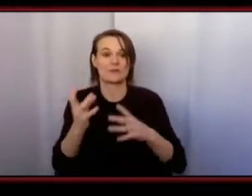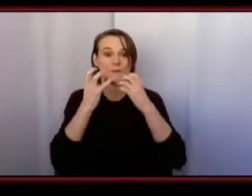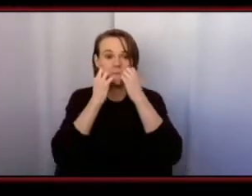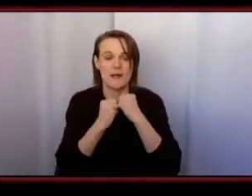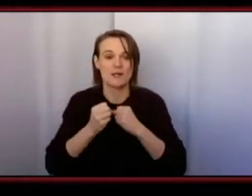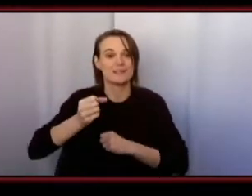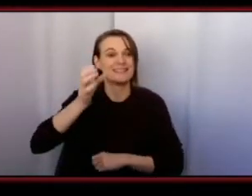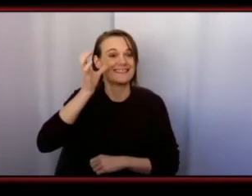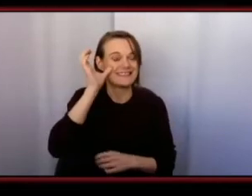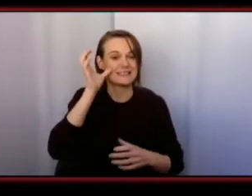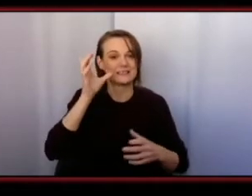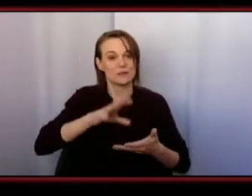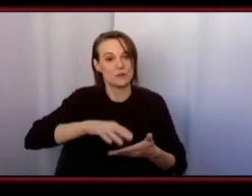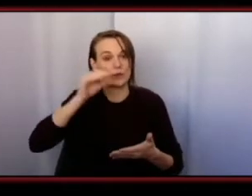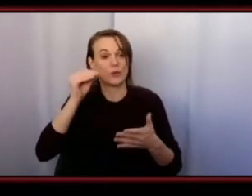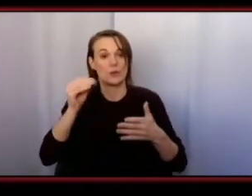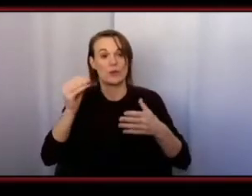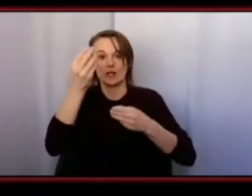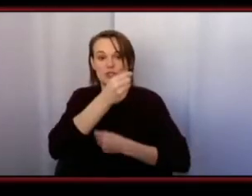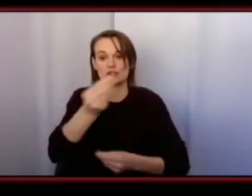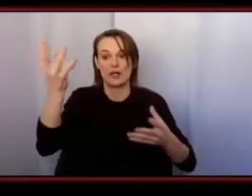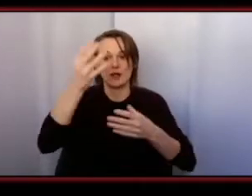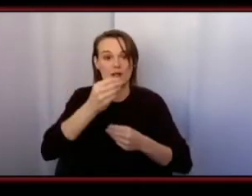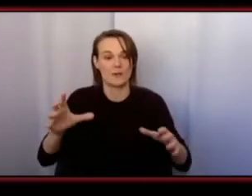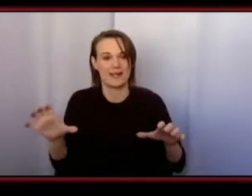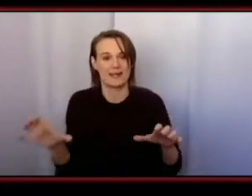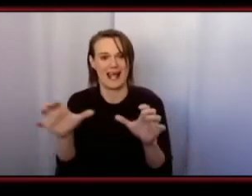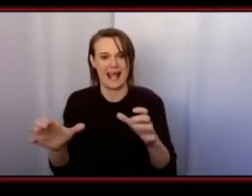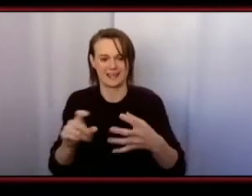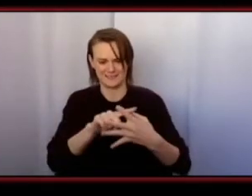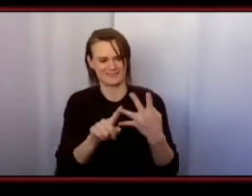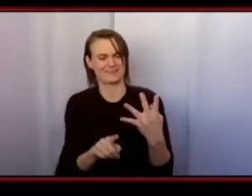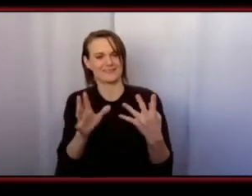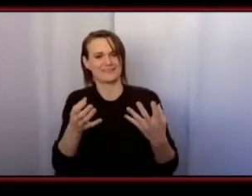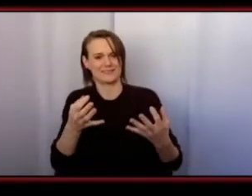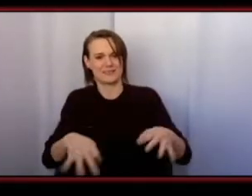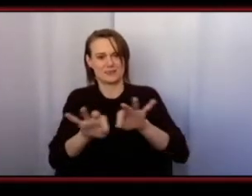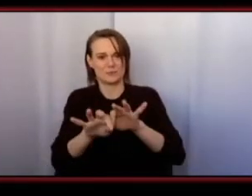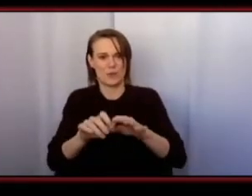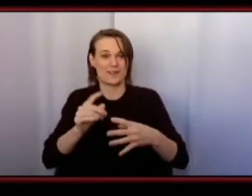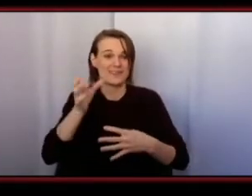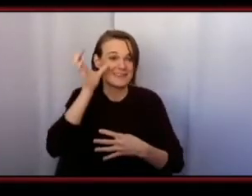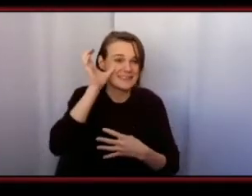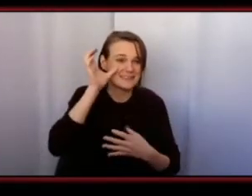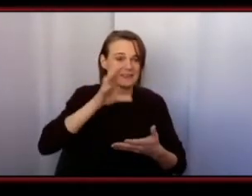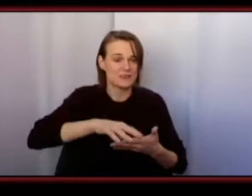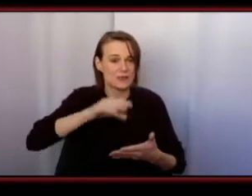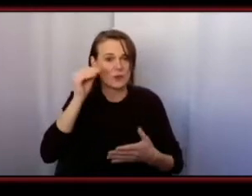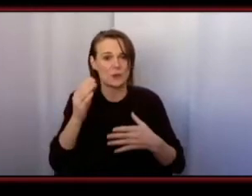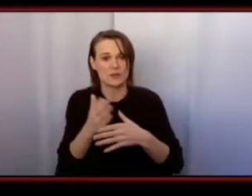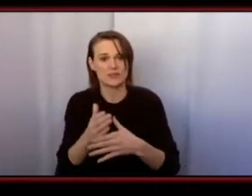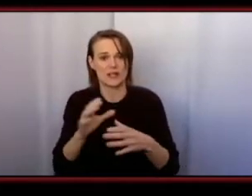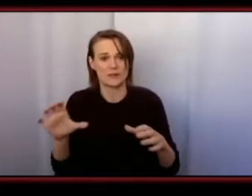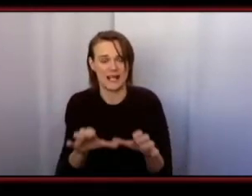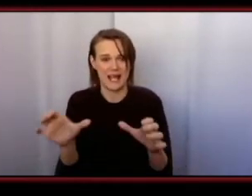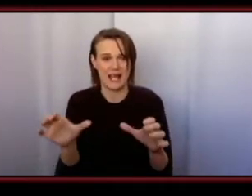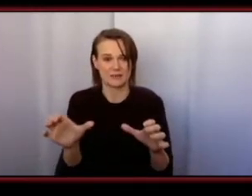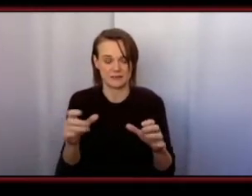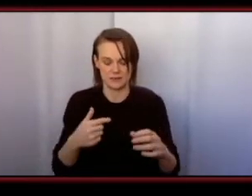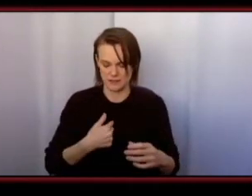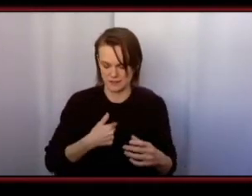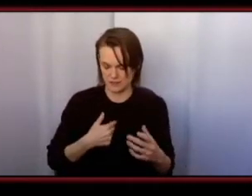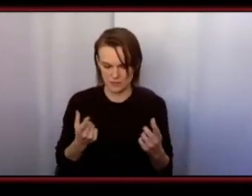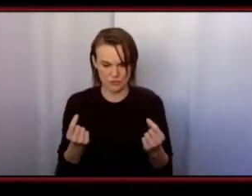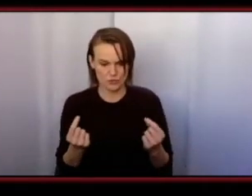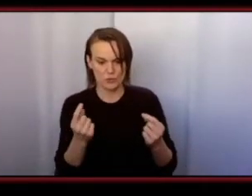act so please think about those words we want you to listen learn share and act actively reflect on what you can do to fight anti